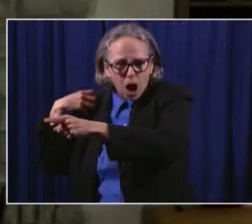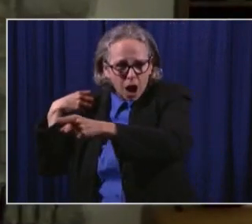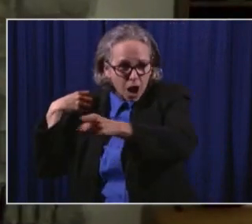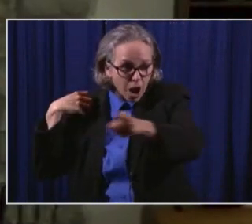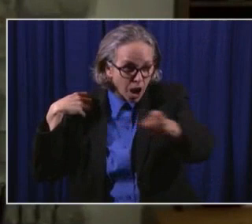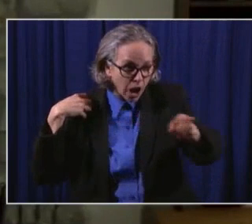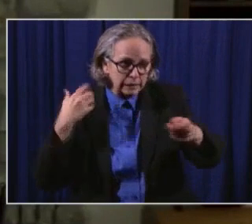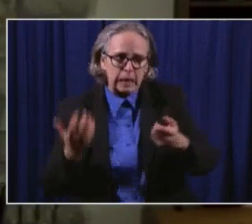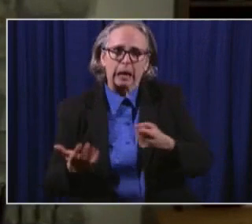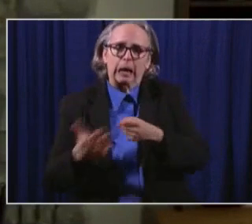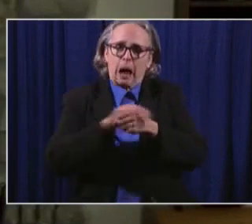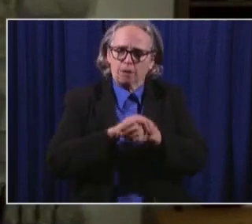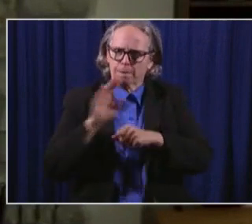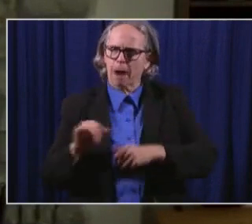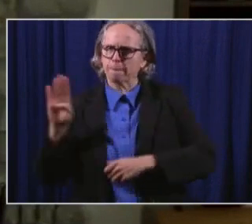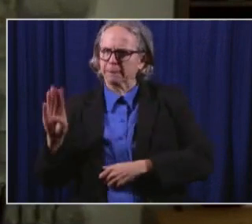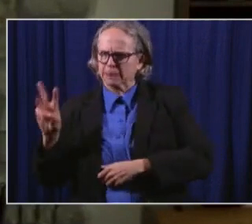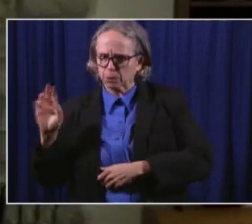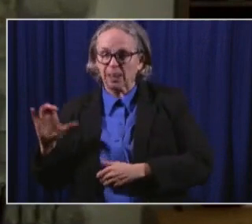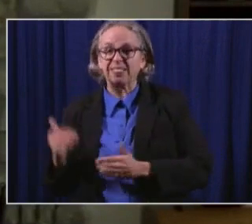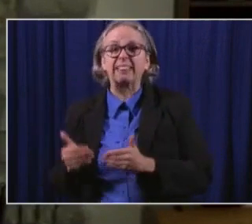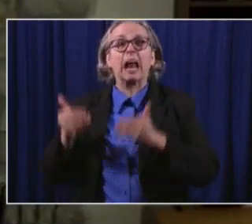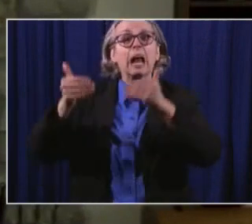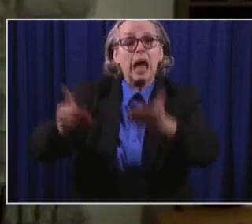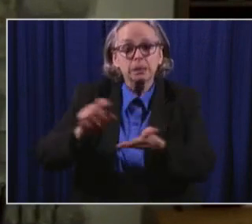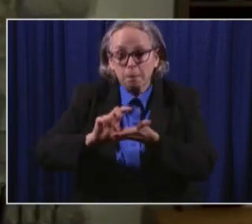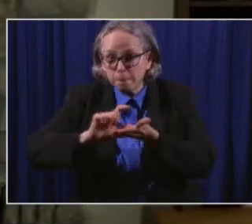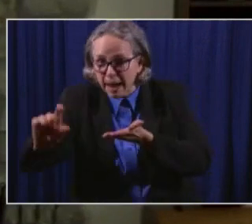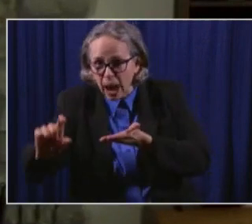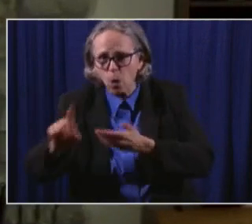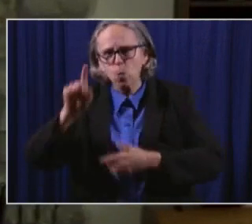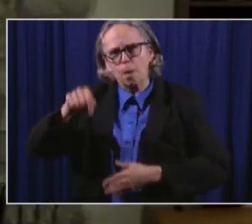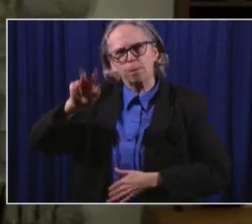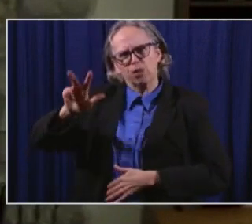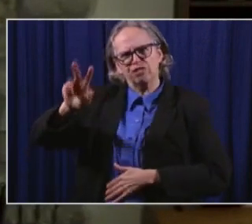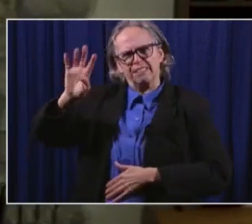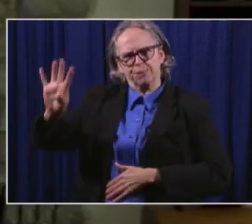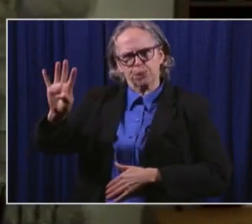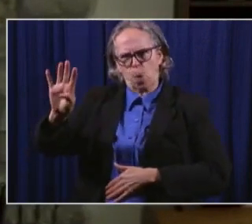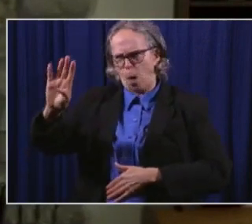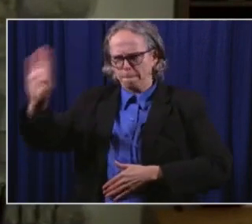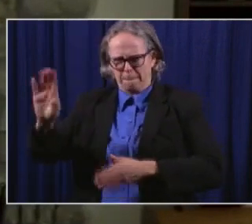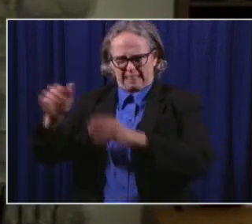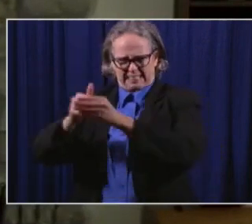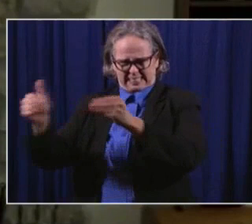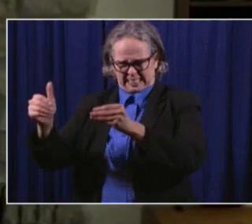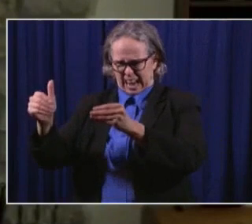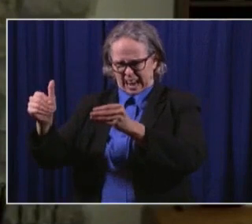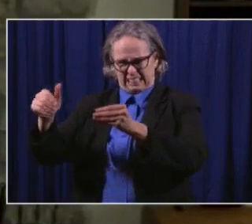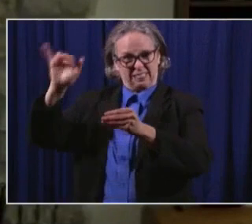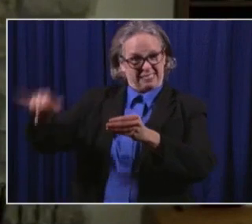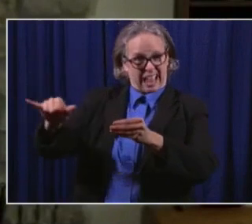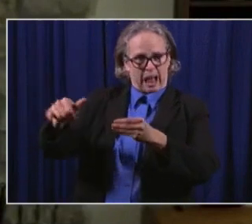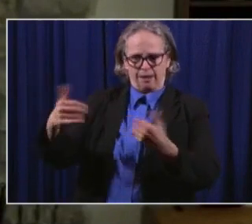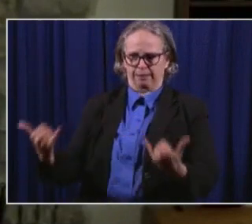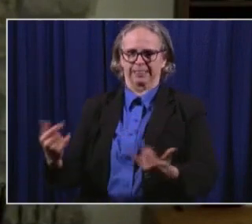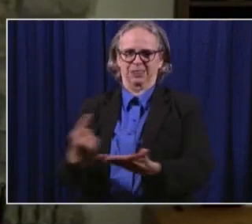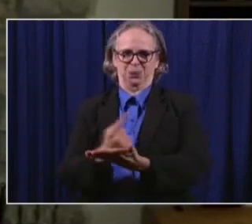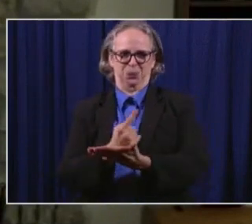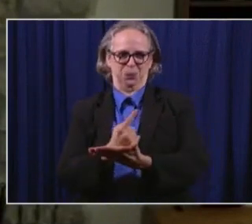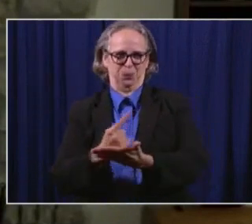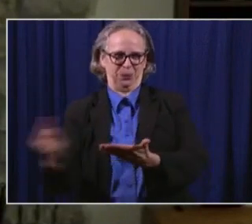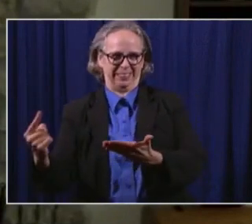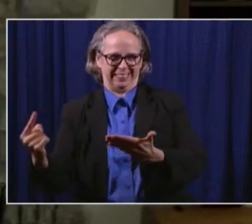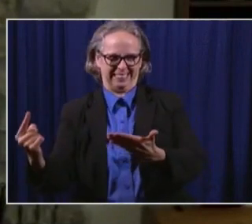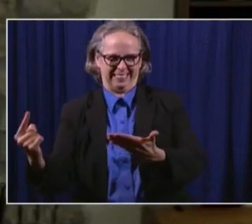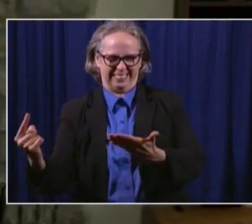another $1.34 billion. Those particular checks are still going